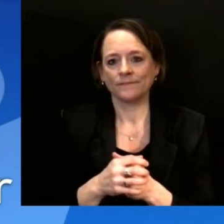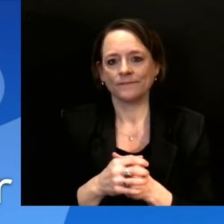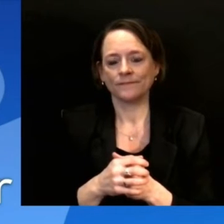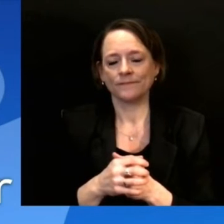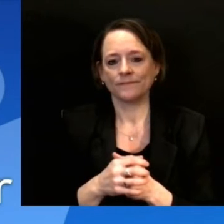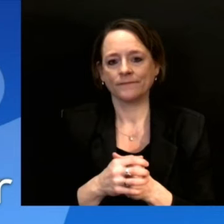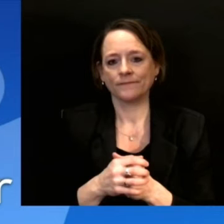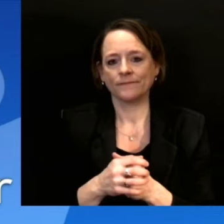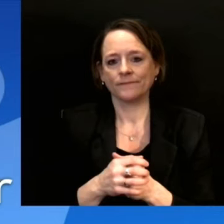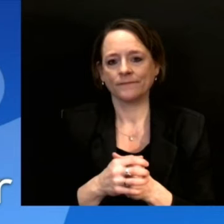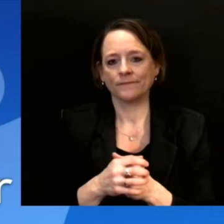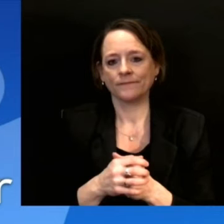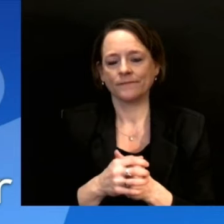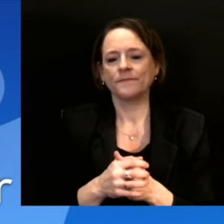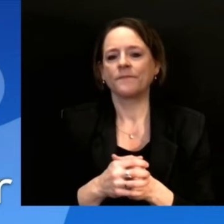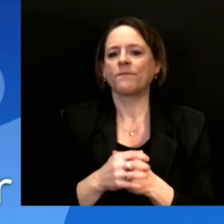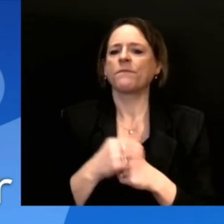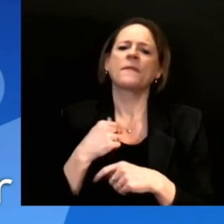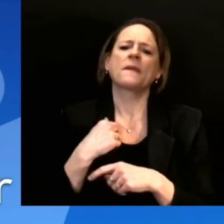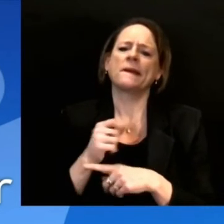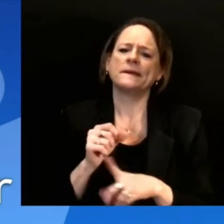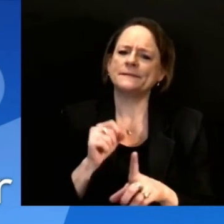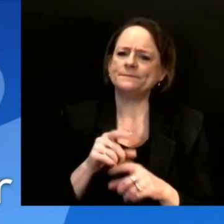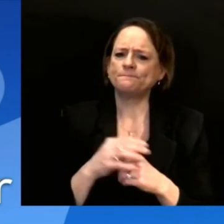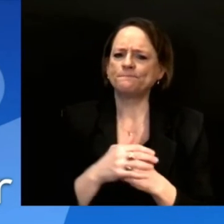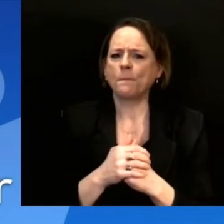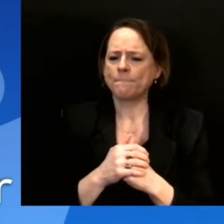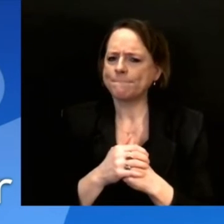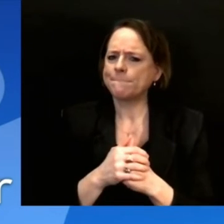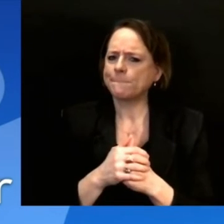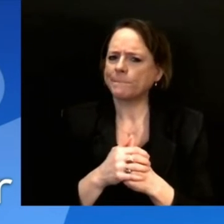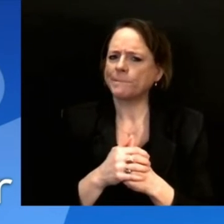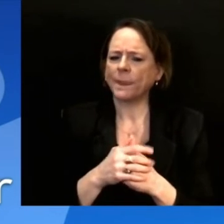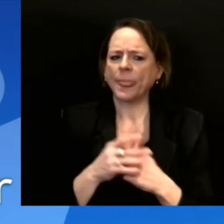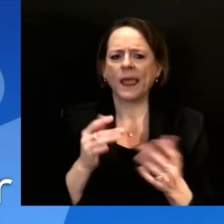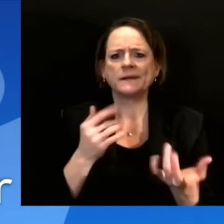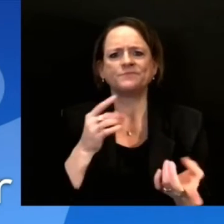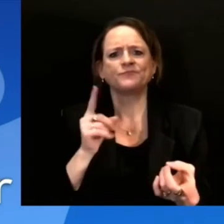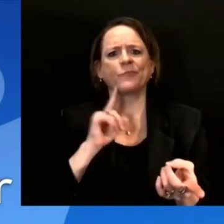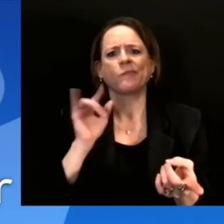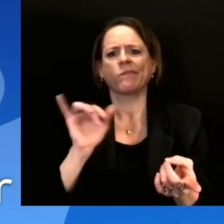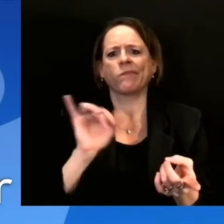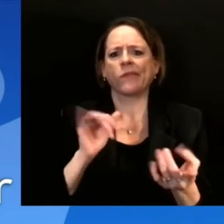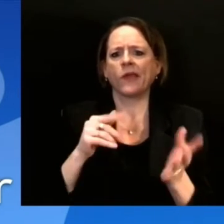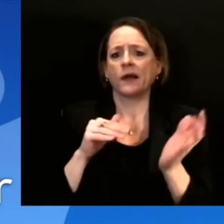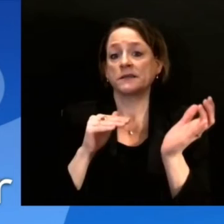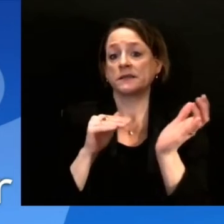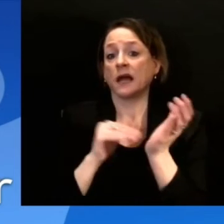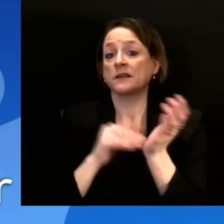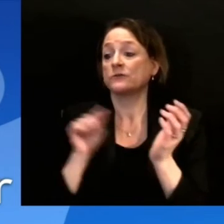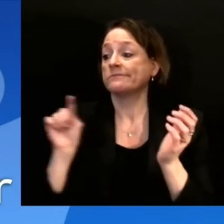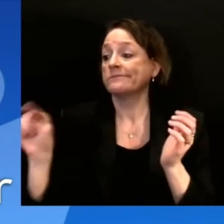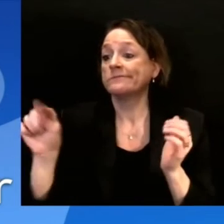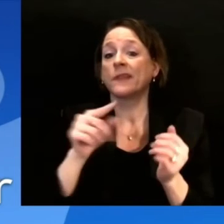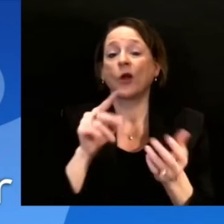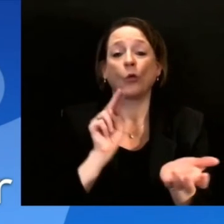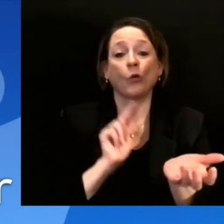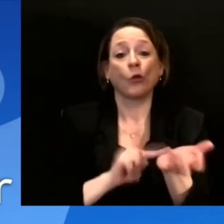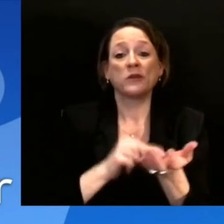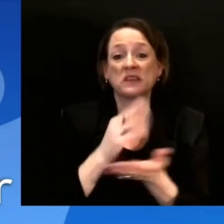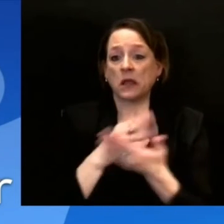refusal for healthcare workers, you know, if they've seen that, are those numbers alarming?